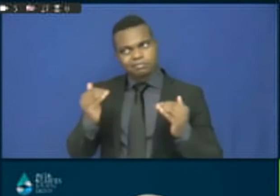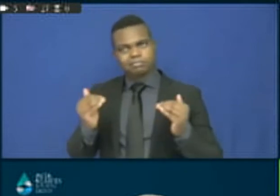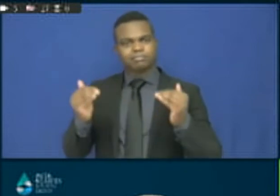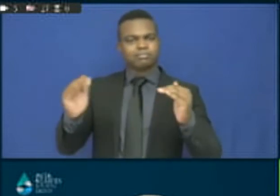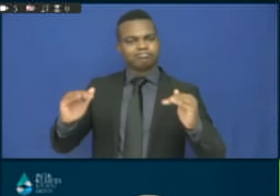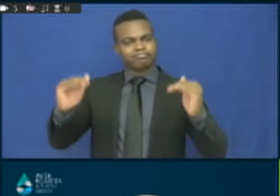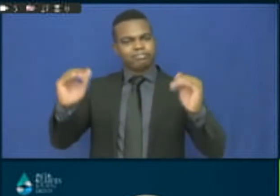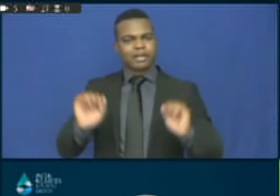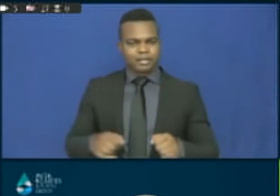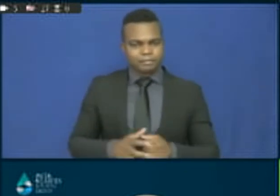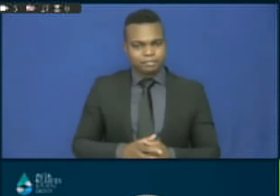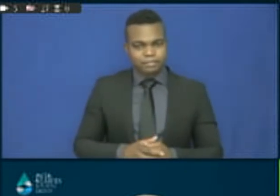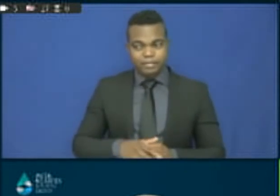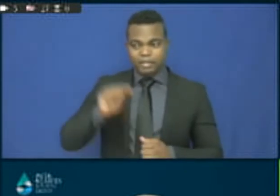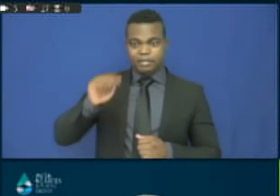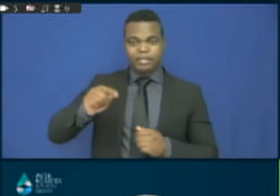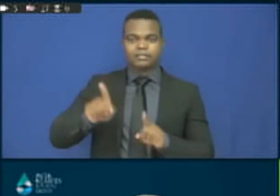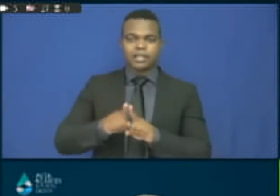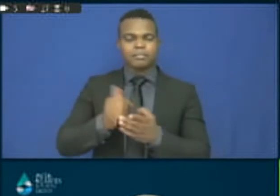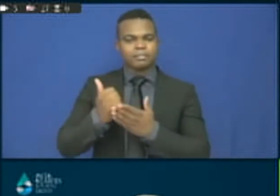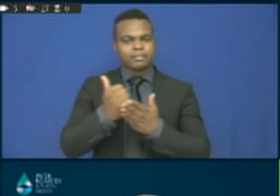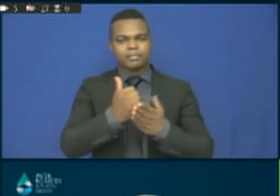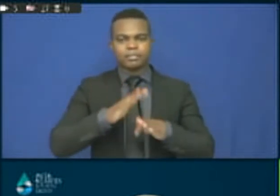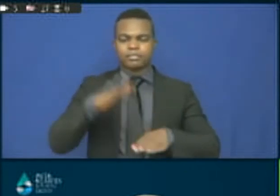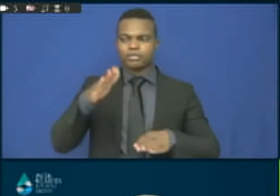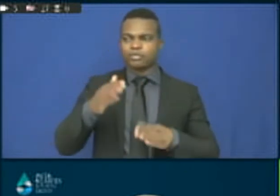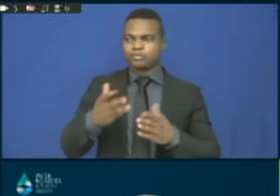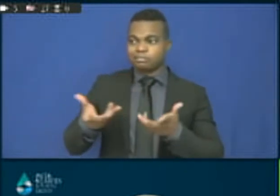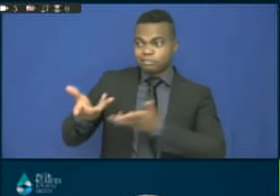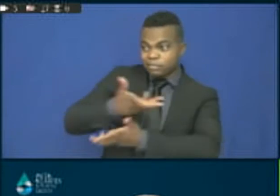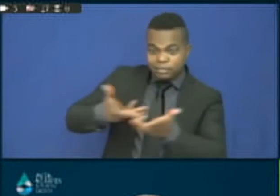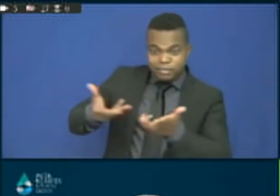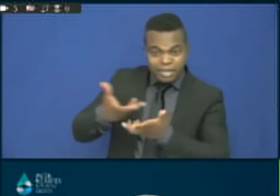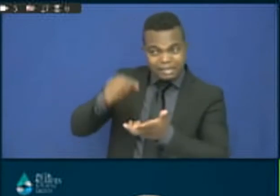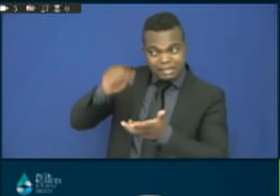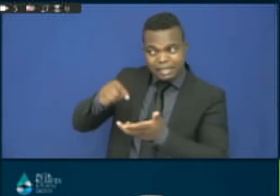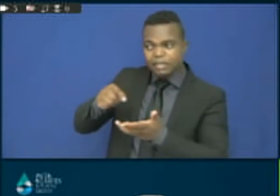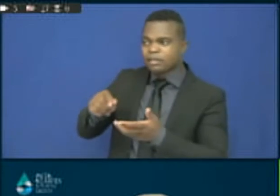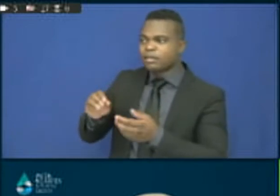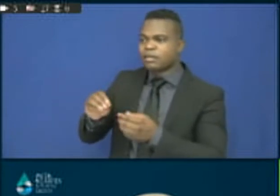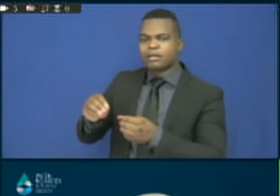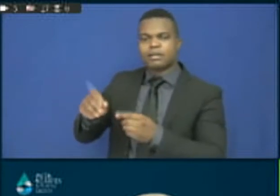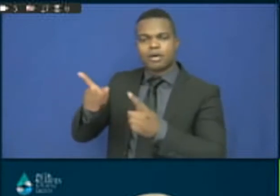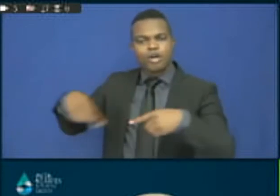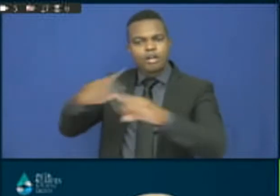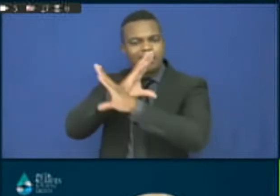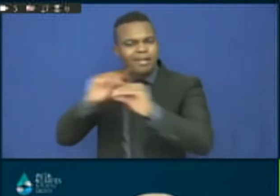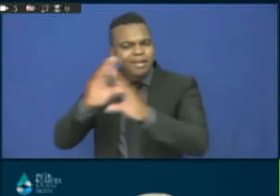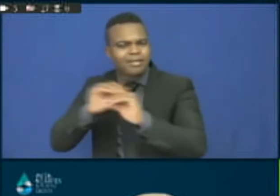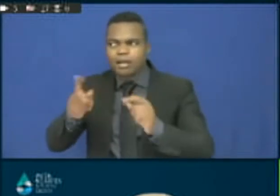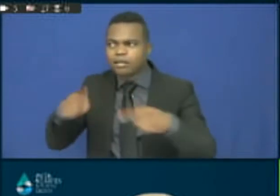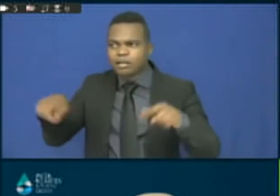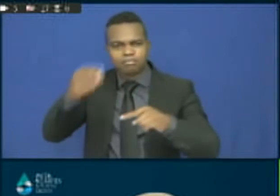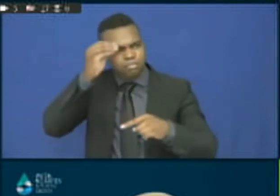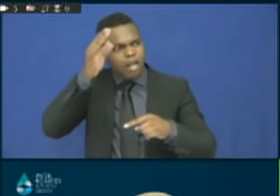awareness, of aligning plans between the national, provincial and the local level of government,